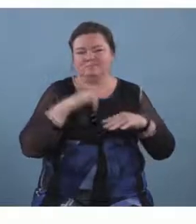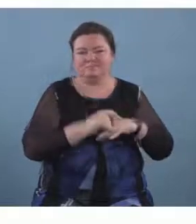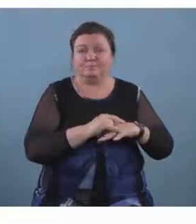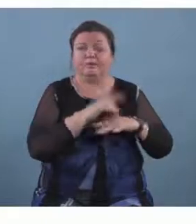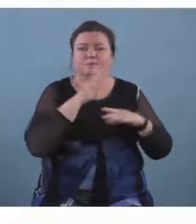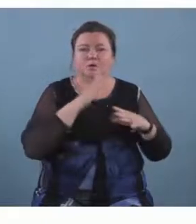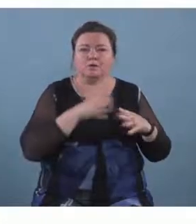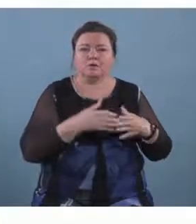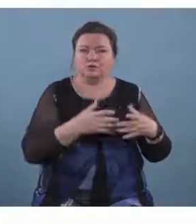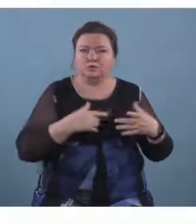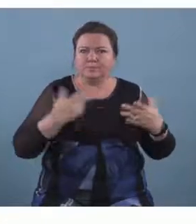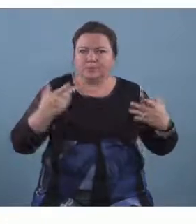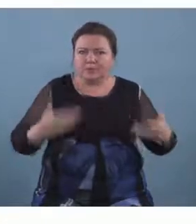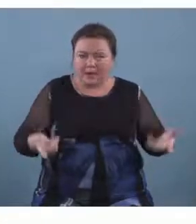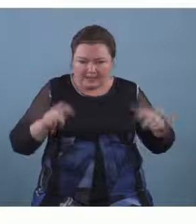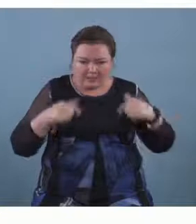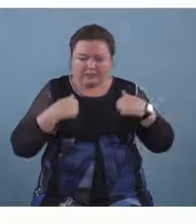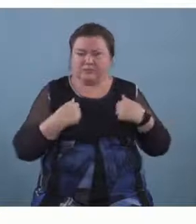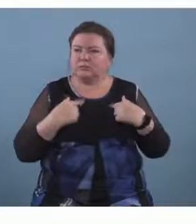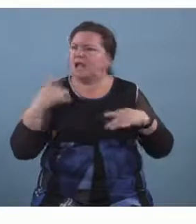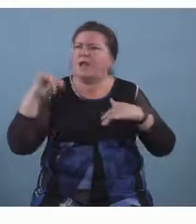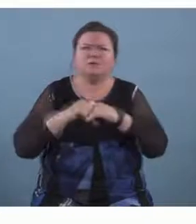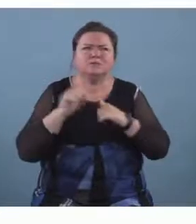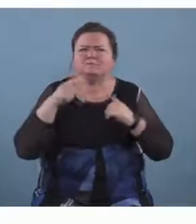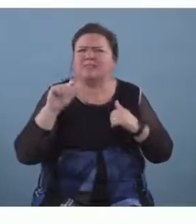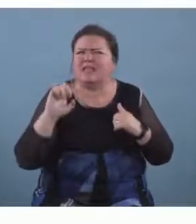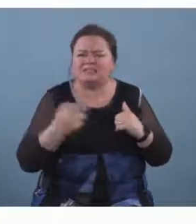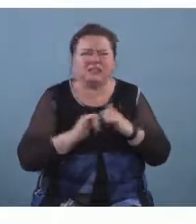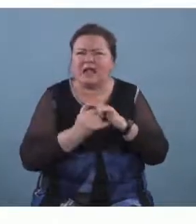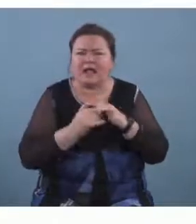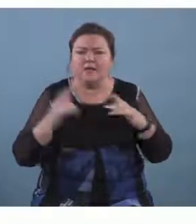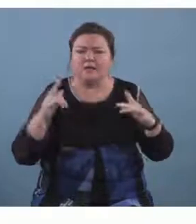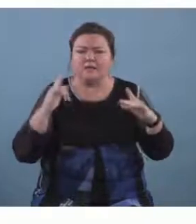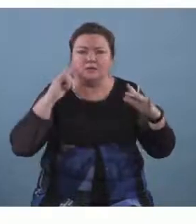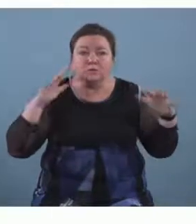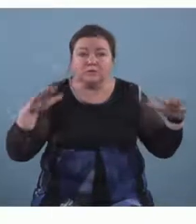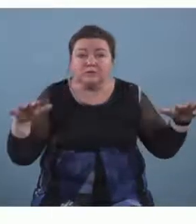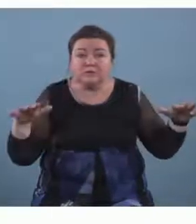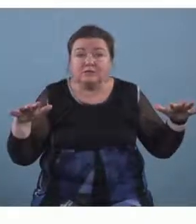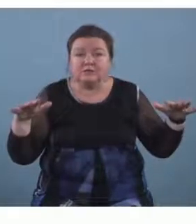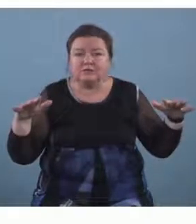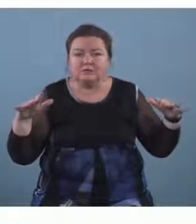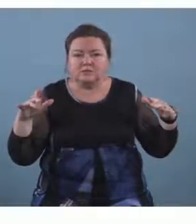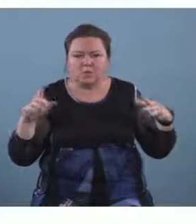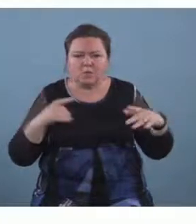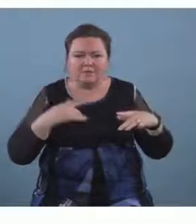we create a splashing sound does the sound ring does it leave does it stay suspended in the air does